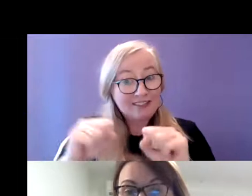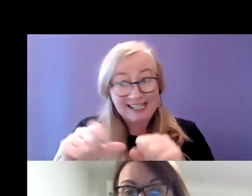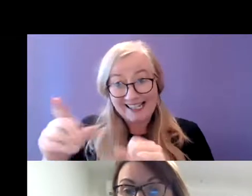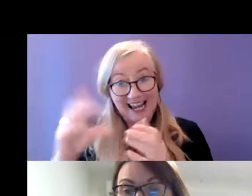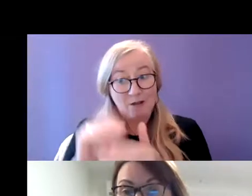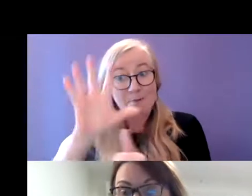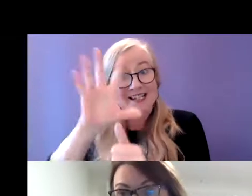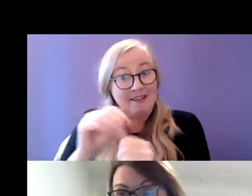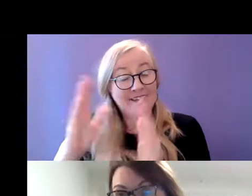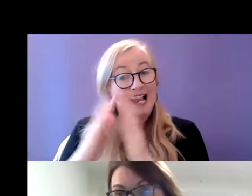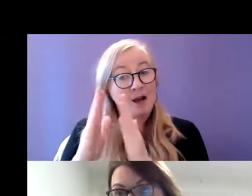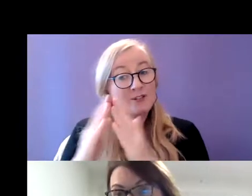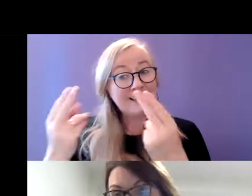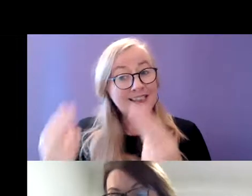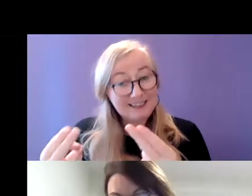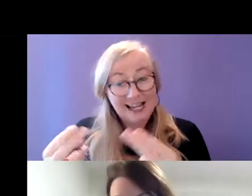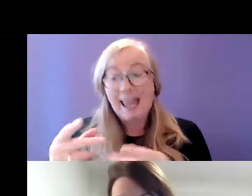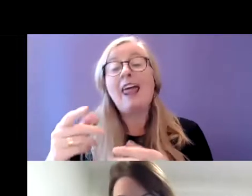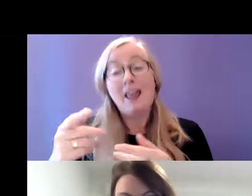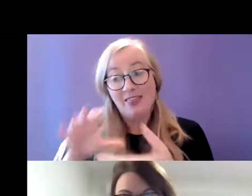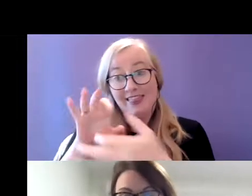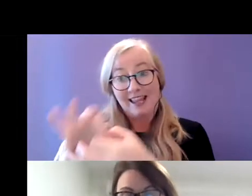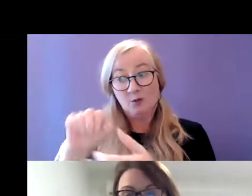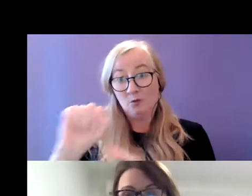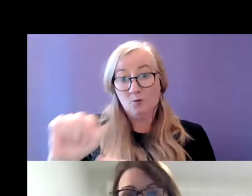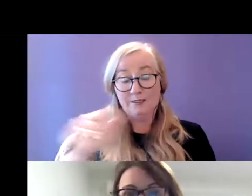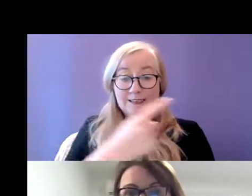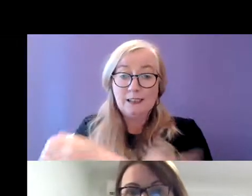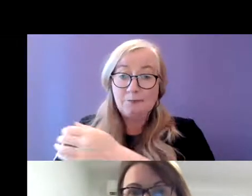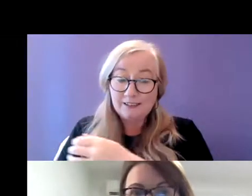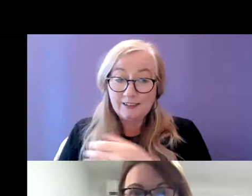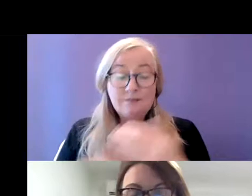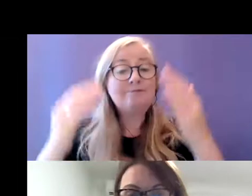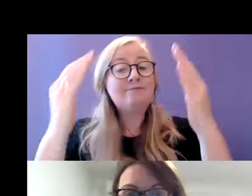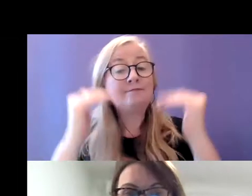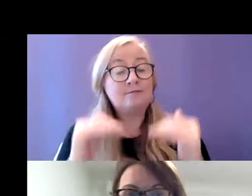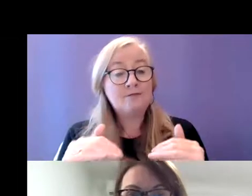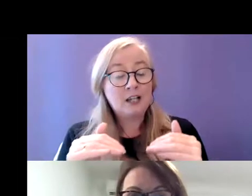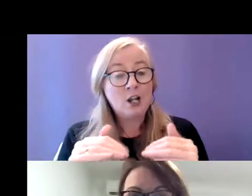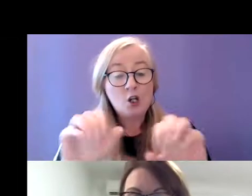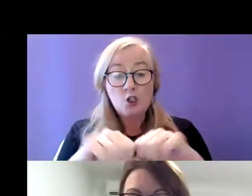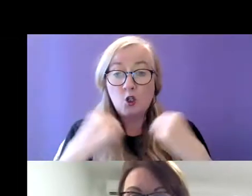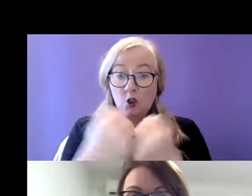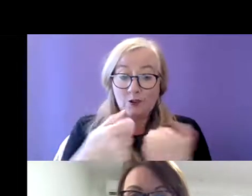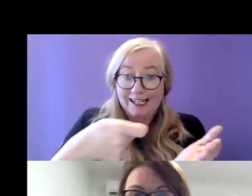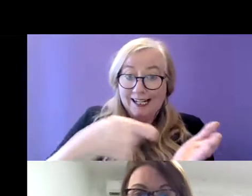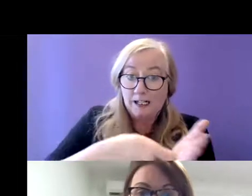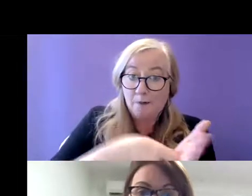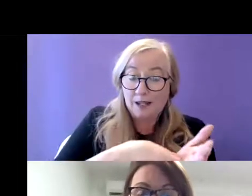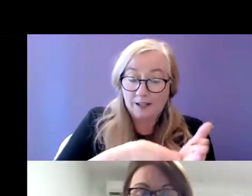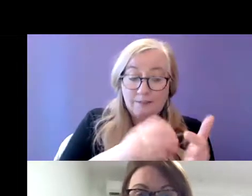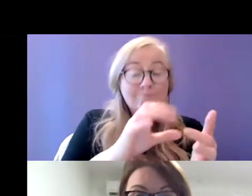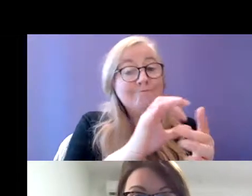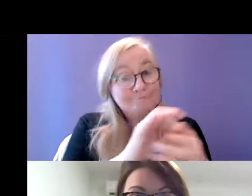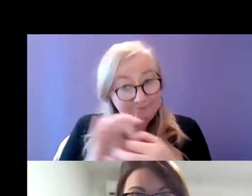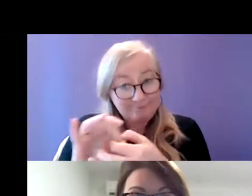needs. The cost of disability is well known. In addition to the socio-economic factor, there are also